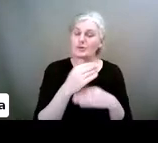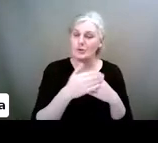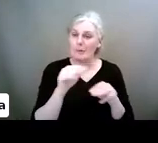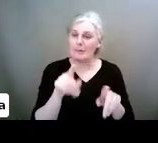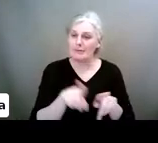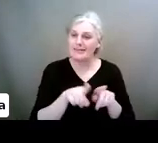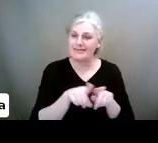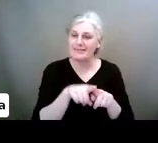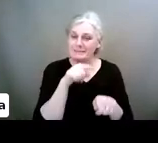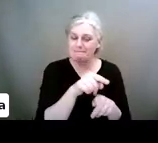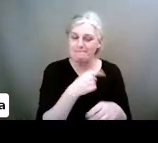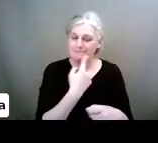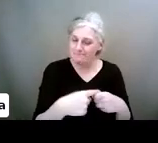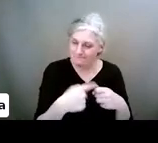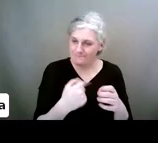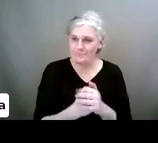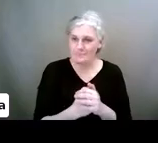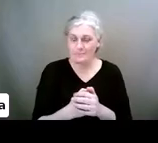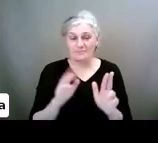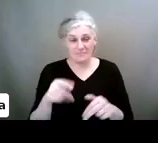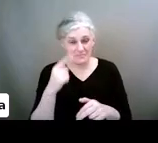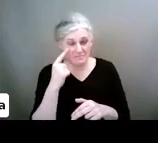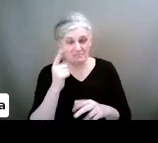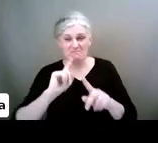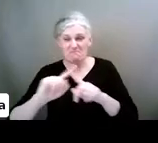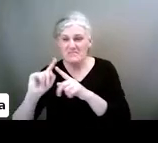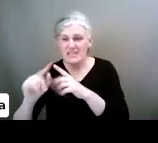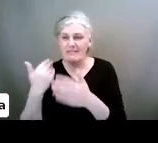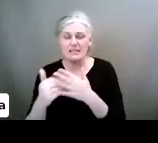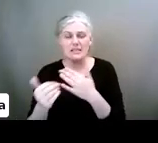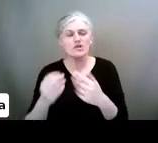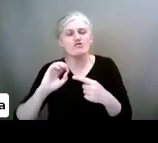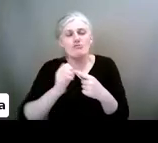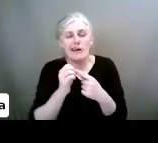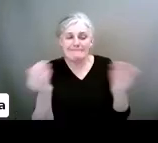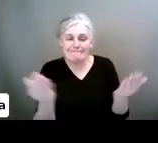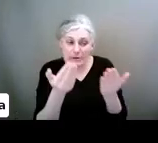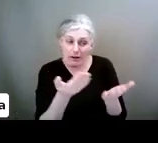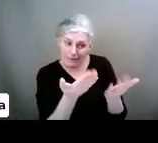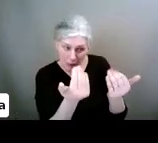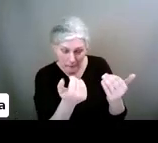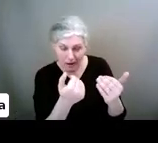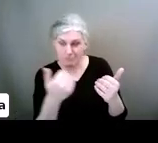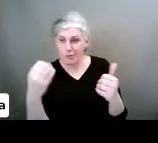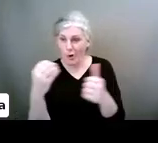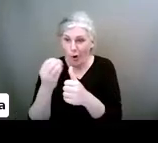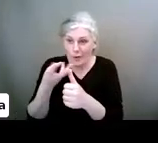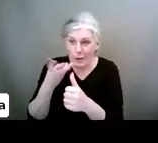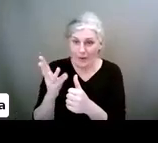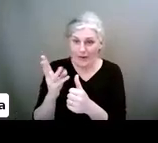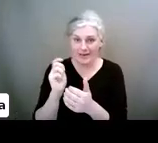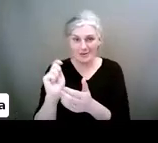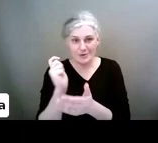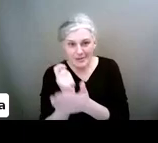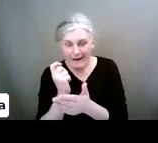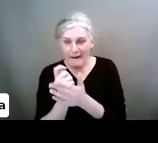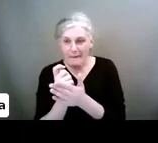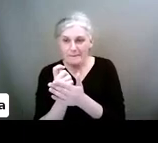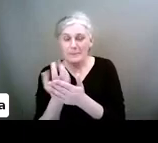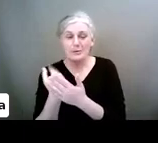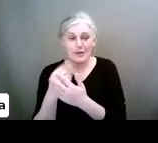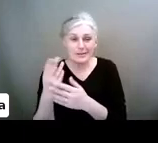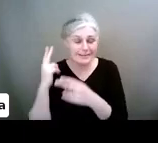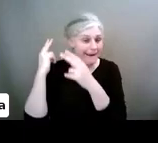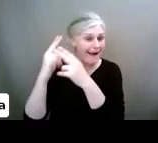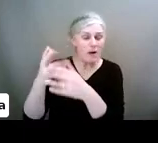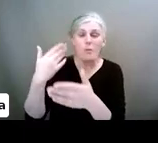here, you can see all the different things. Go into, just spend time and do the time. Do the time. Just go in there. But this is